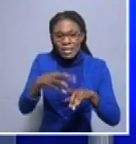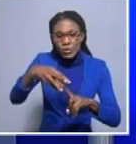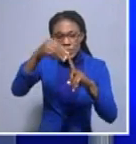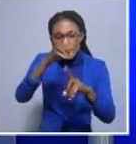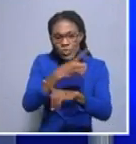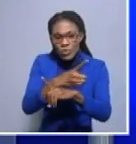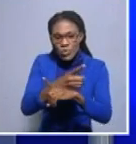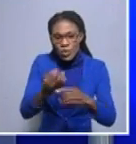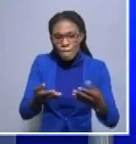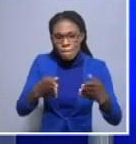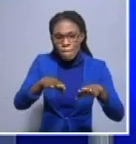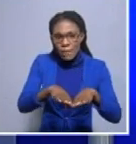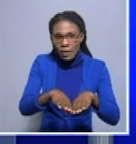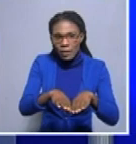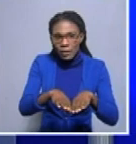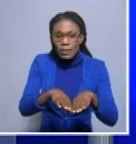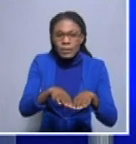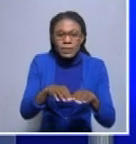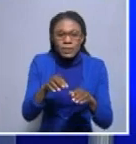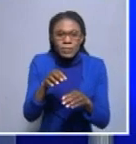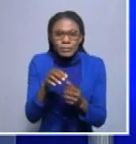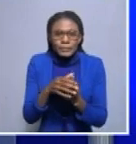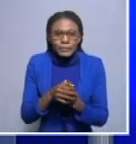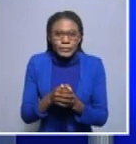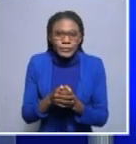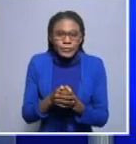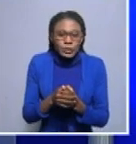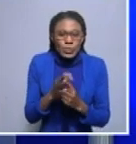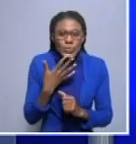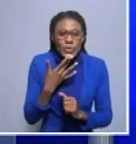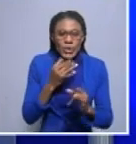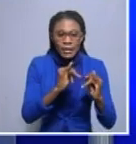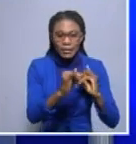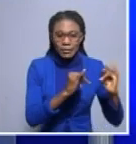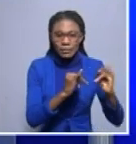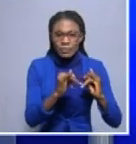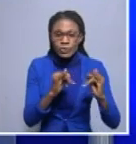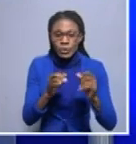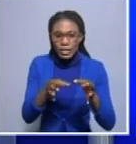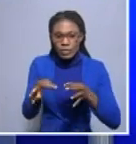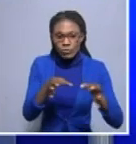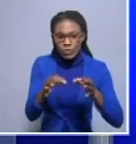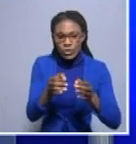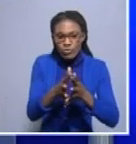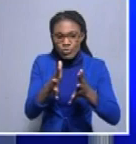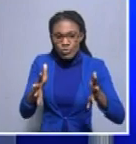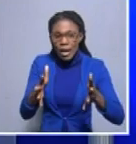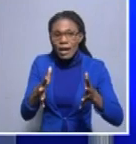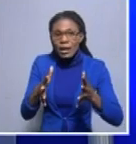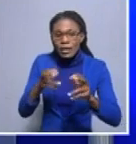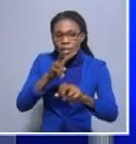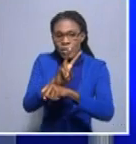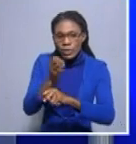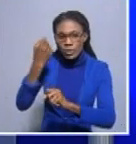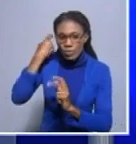hero's burials conferred on dignitaries of late. Now to speak to us to explain some of the related issues is the Deputy Minister of Information